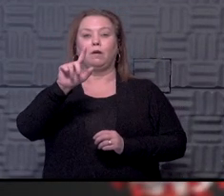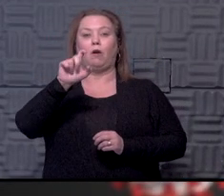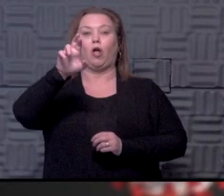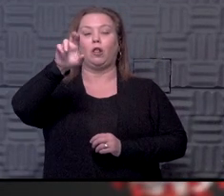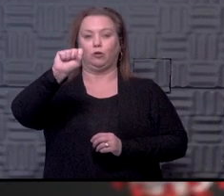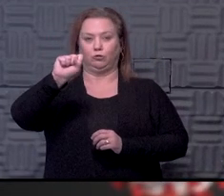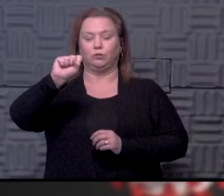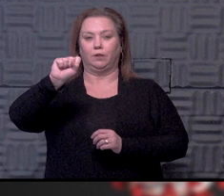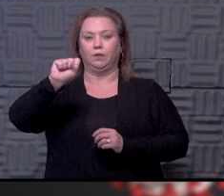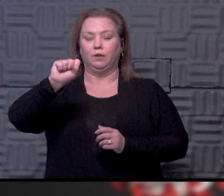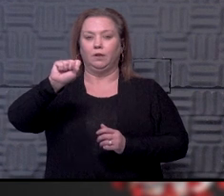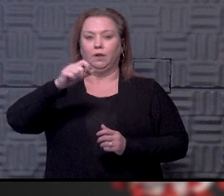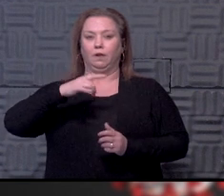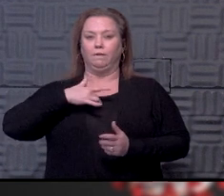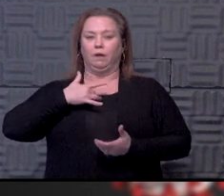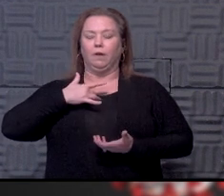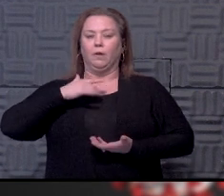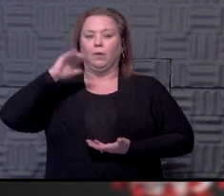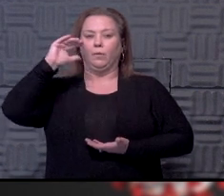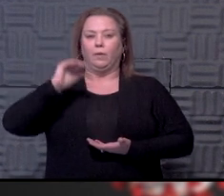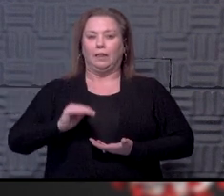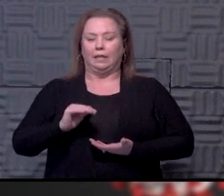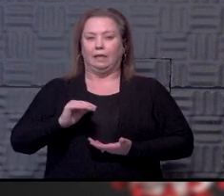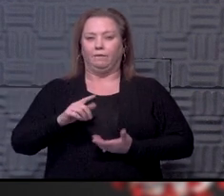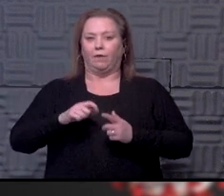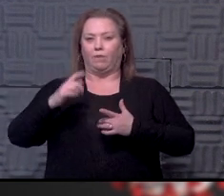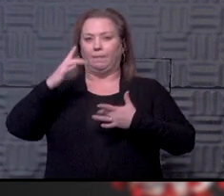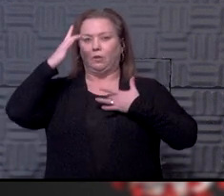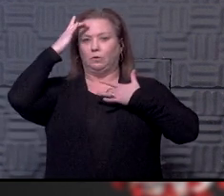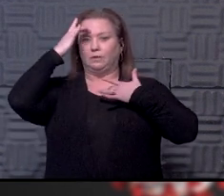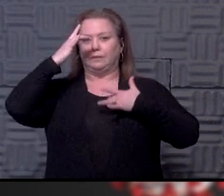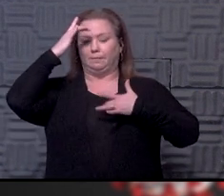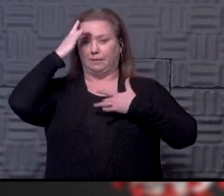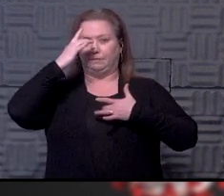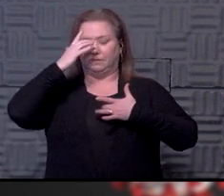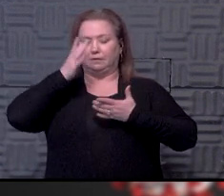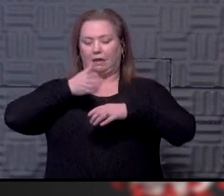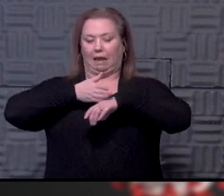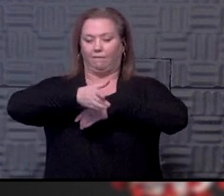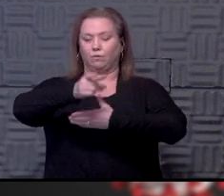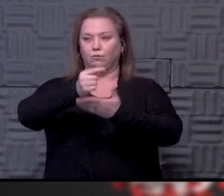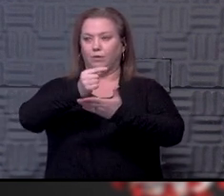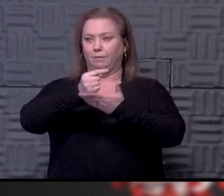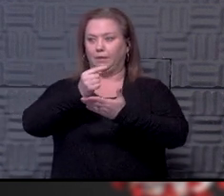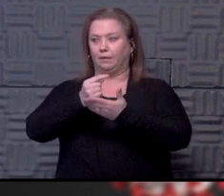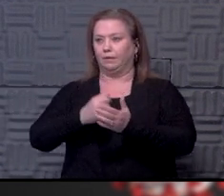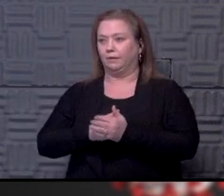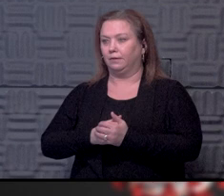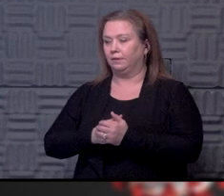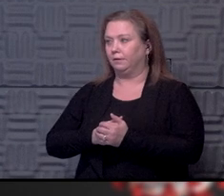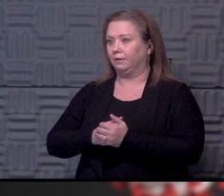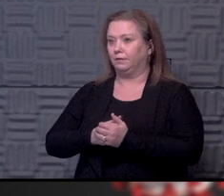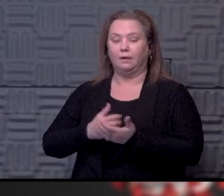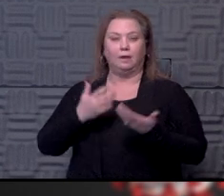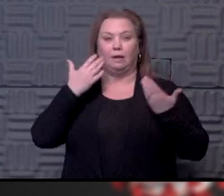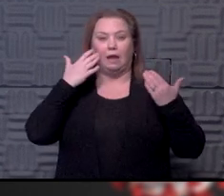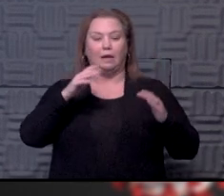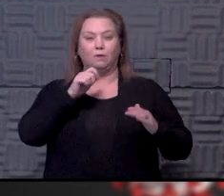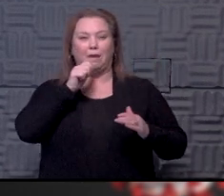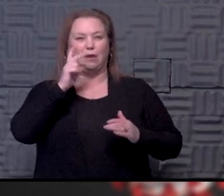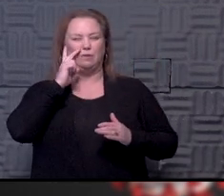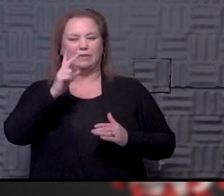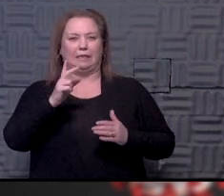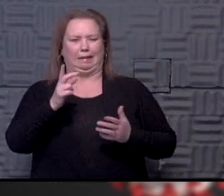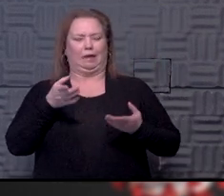from their ongoing symptoms after getting vaccinated. Is this true? Yeah, I can't answer that. I don't know. I don't see a